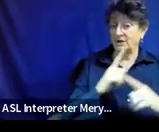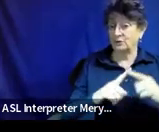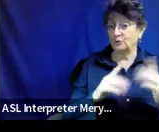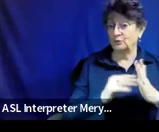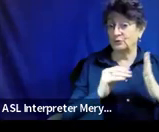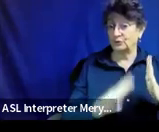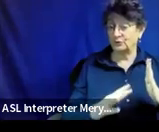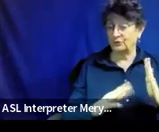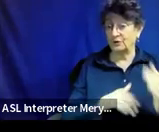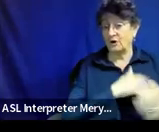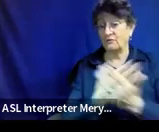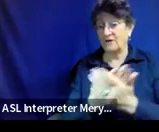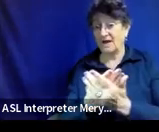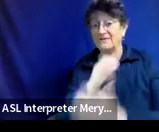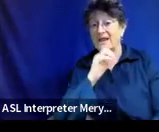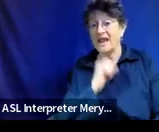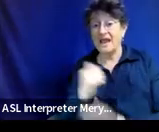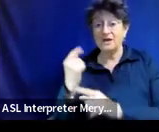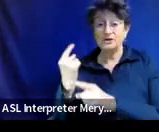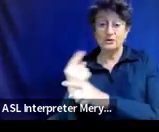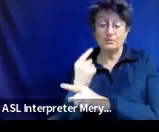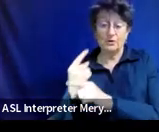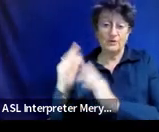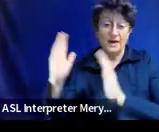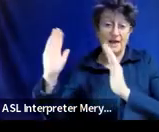age-appropriate expectation?